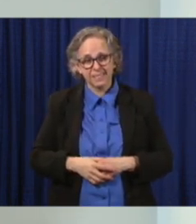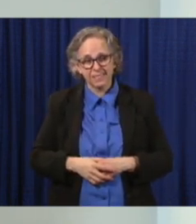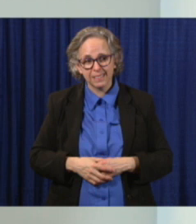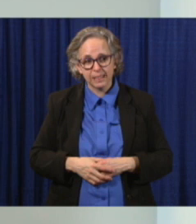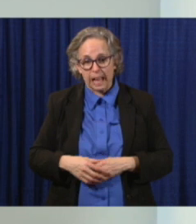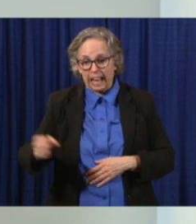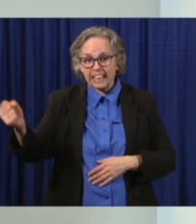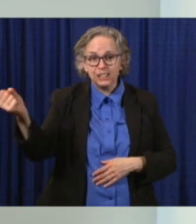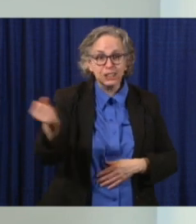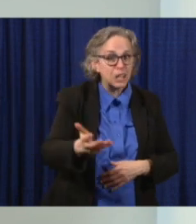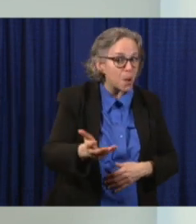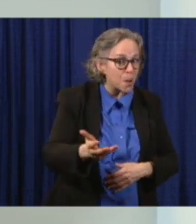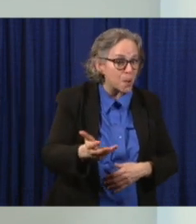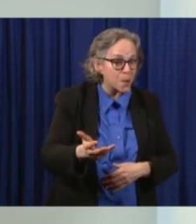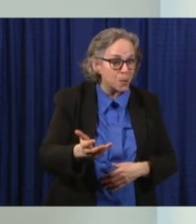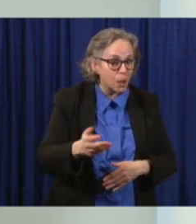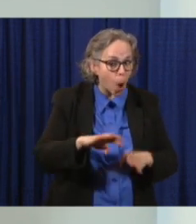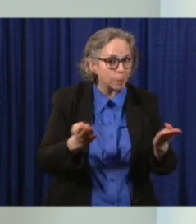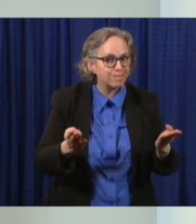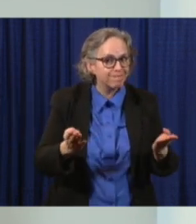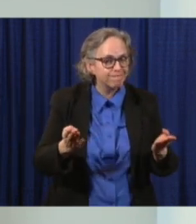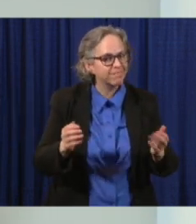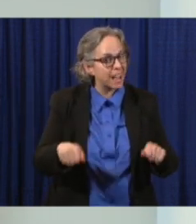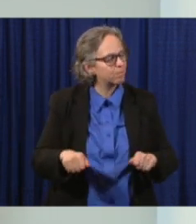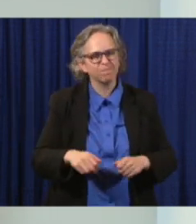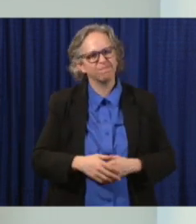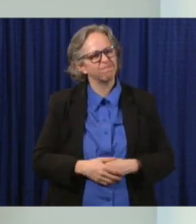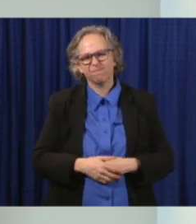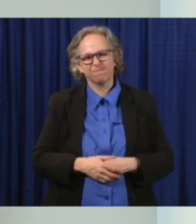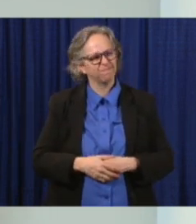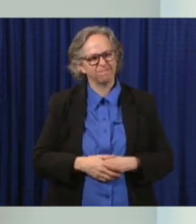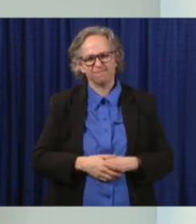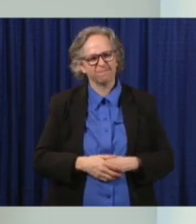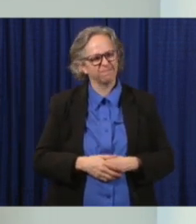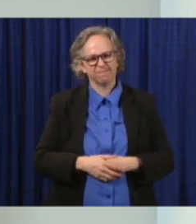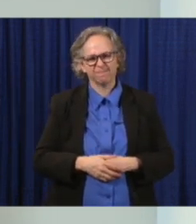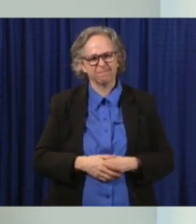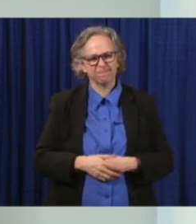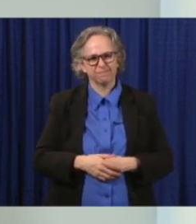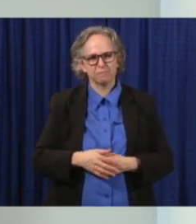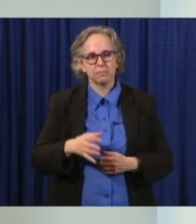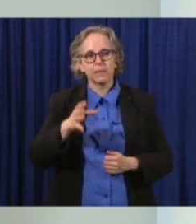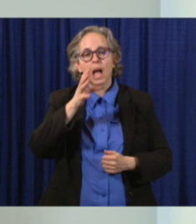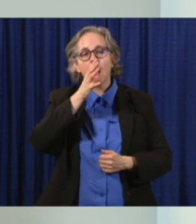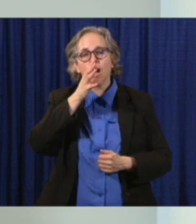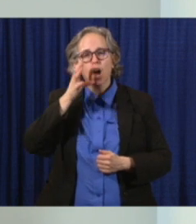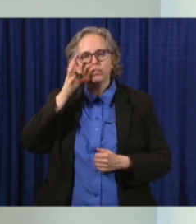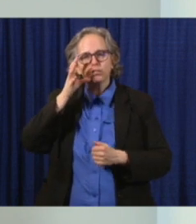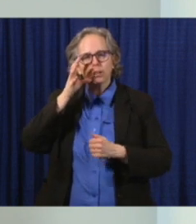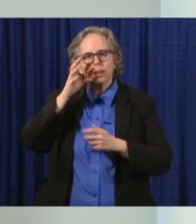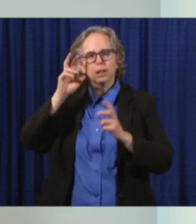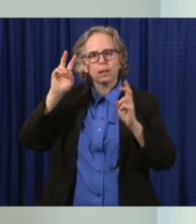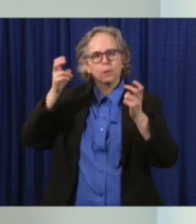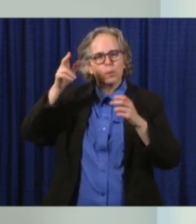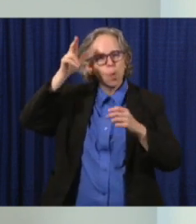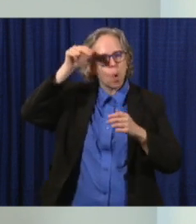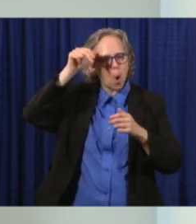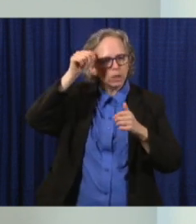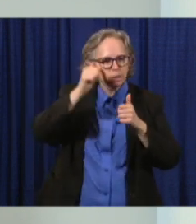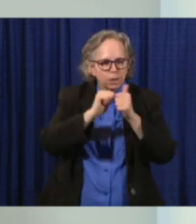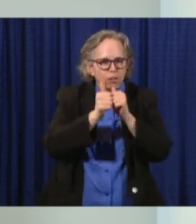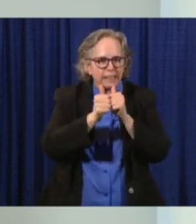racinos themselves can open up. We're only talking about the agricultural aspect of this with horse racing. No